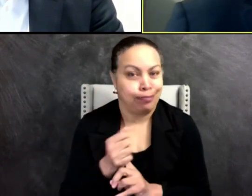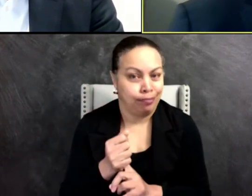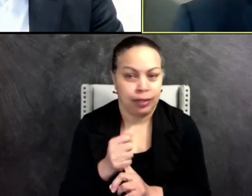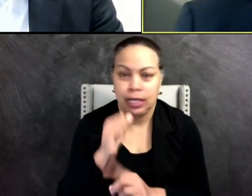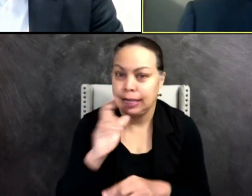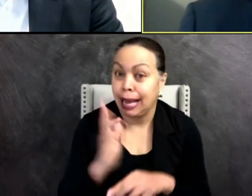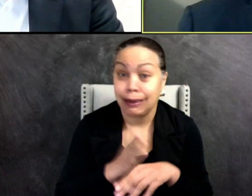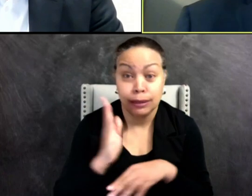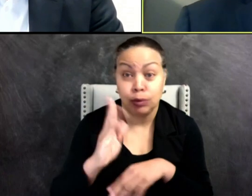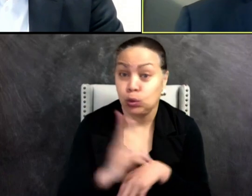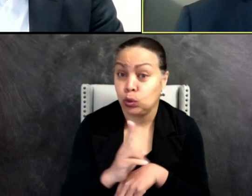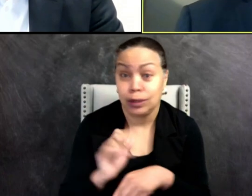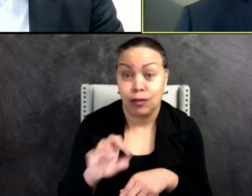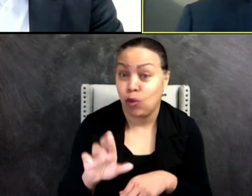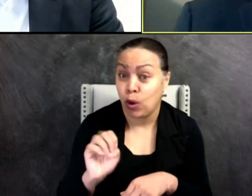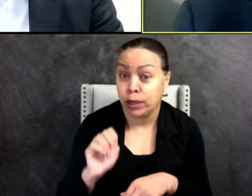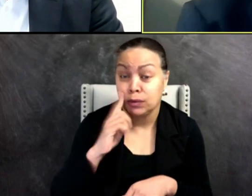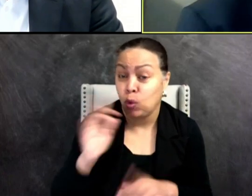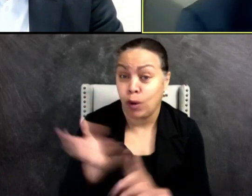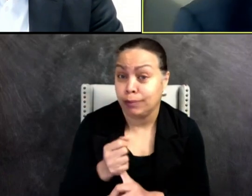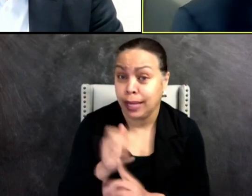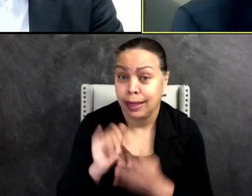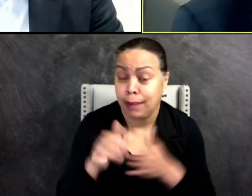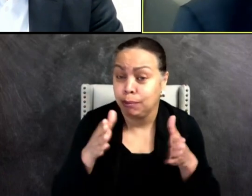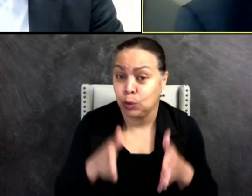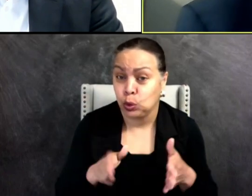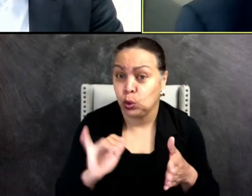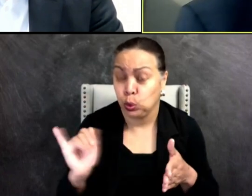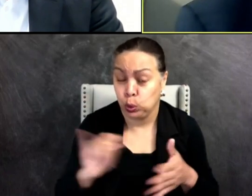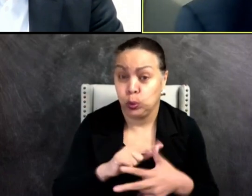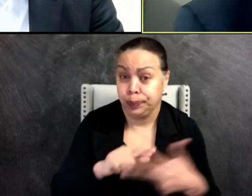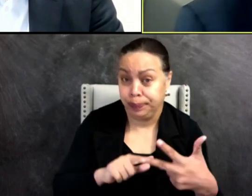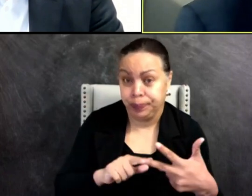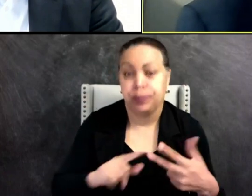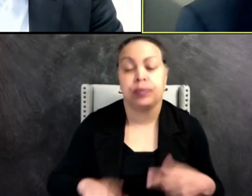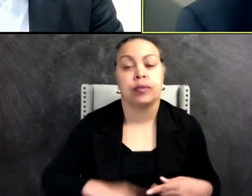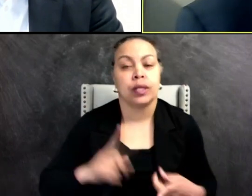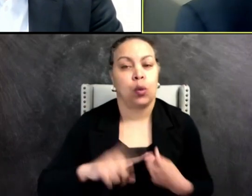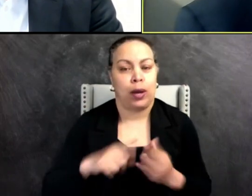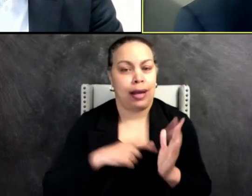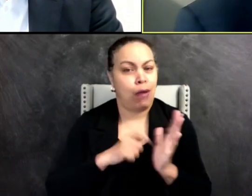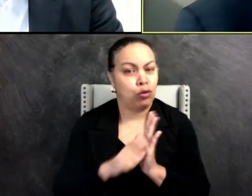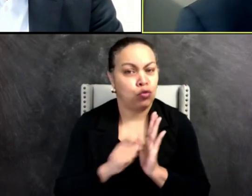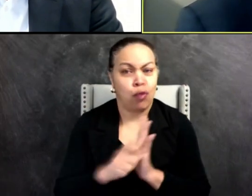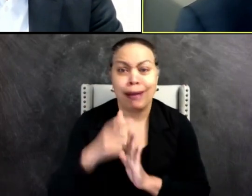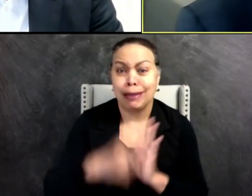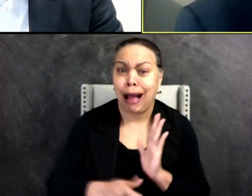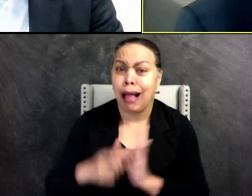use of force. So when I was writing these particular columns, I was emotional. I was angry.